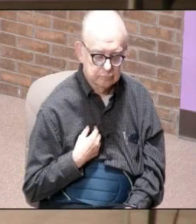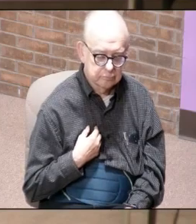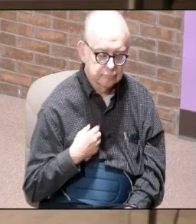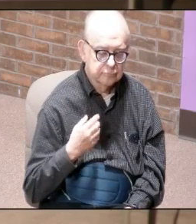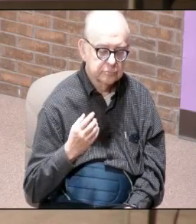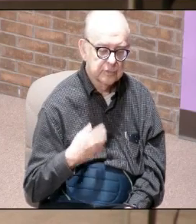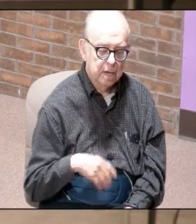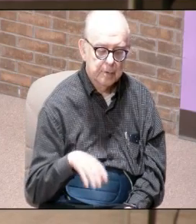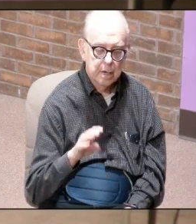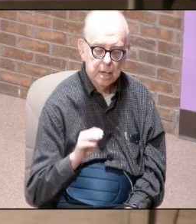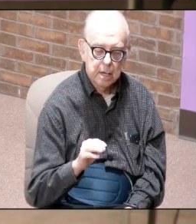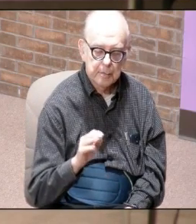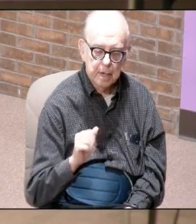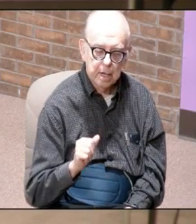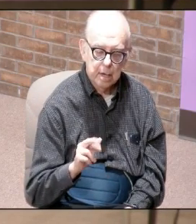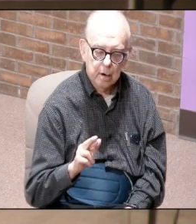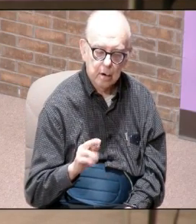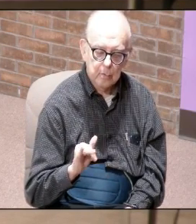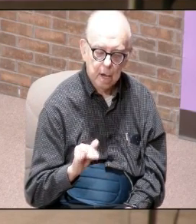martyr